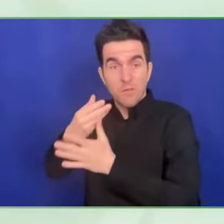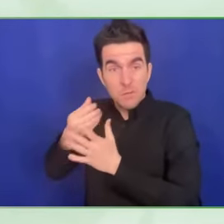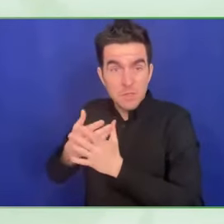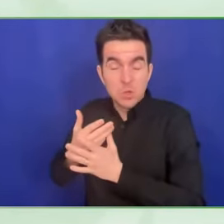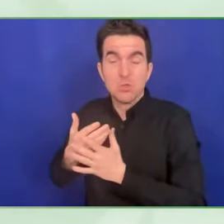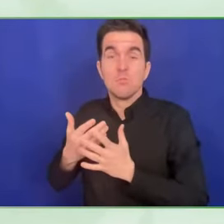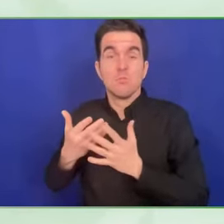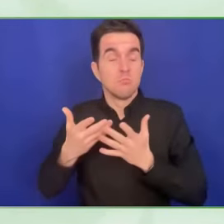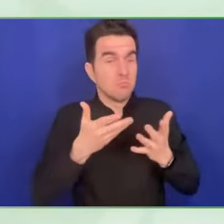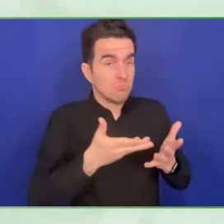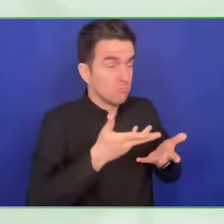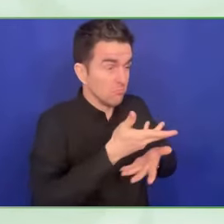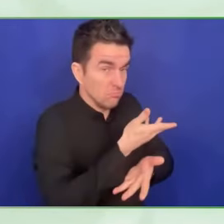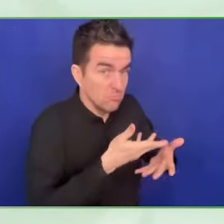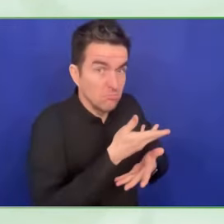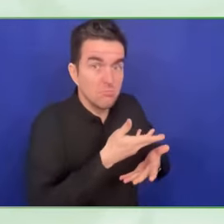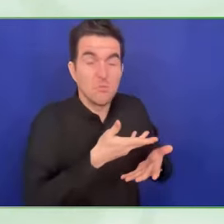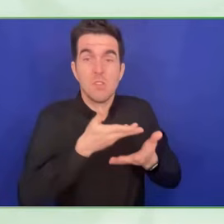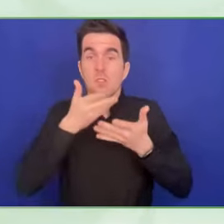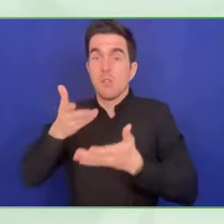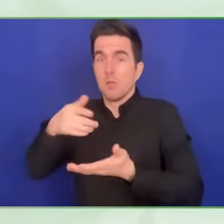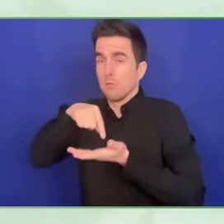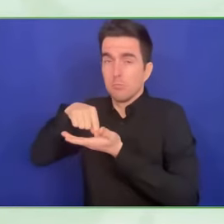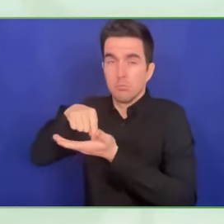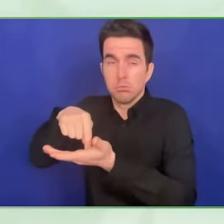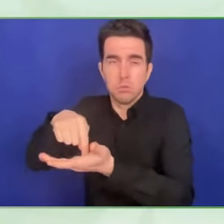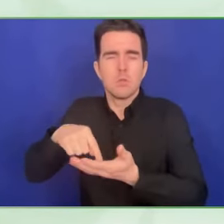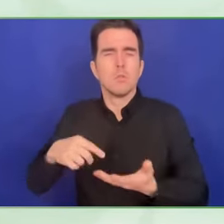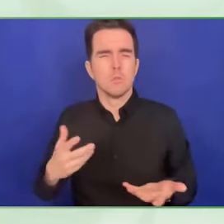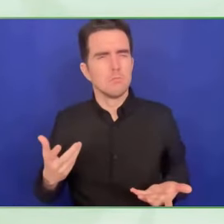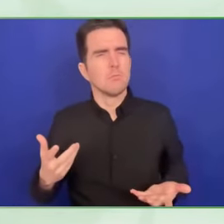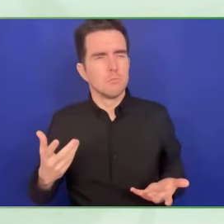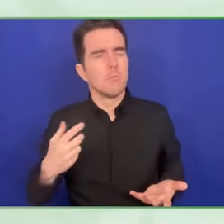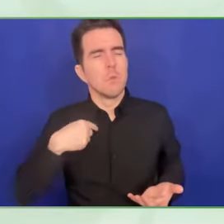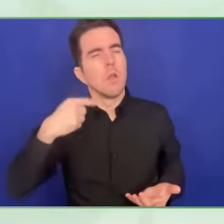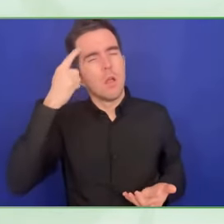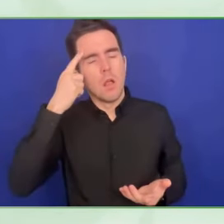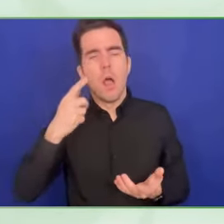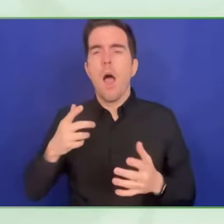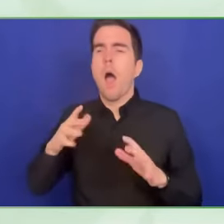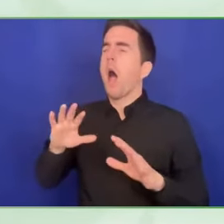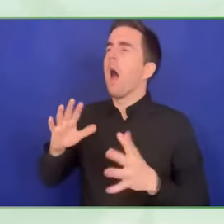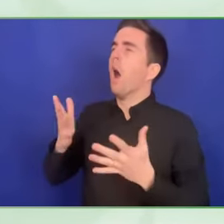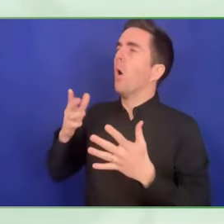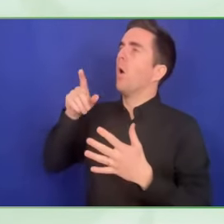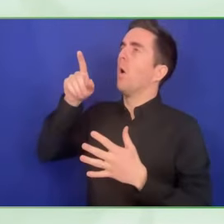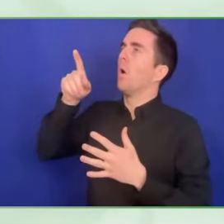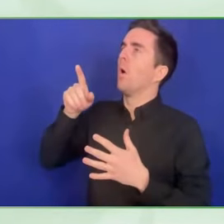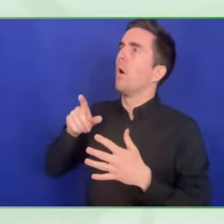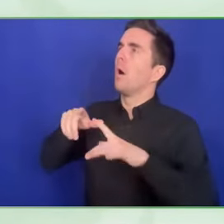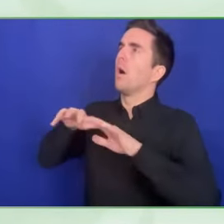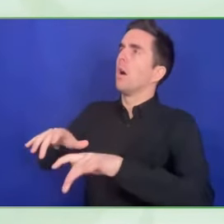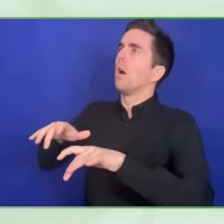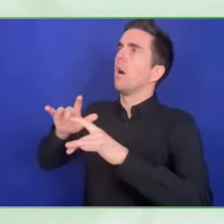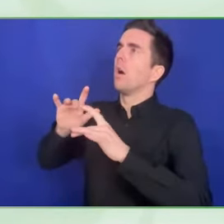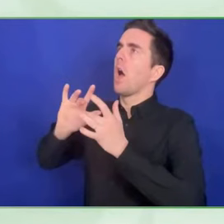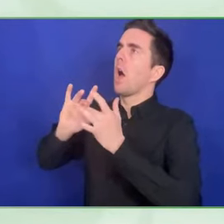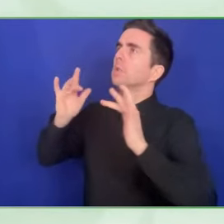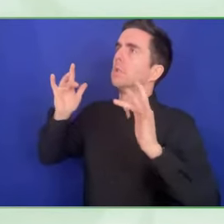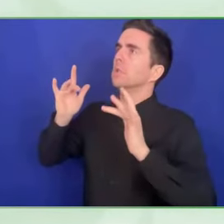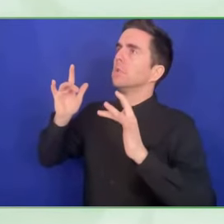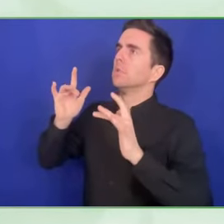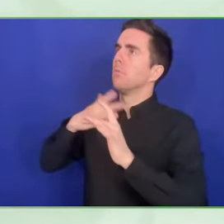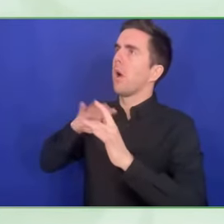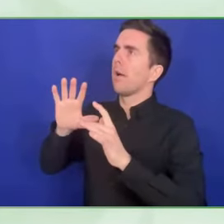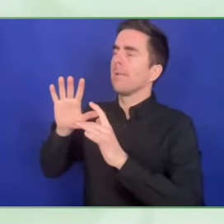bit about that? Yes, certainly. When you have a disability, the cybersecurity is another barrier that